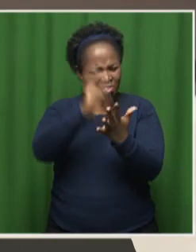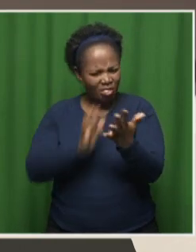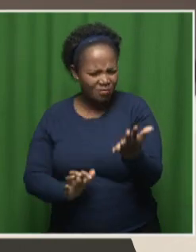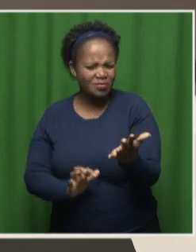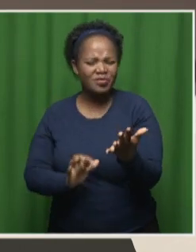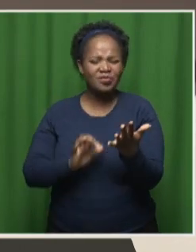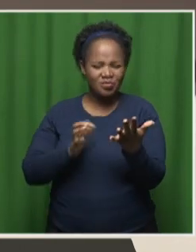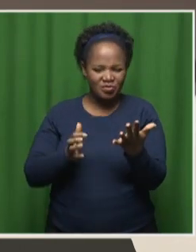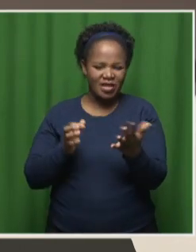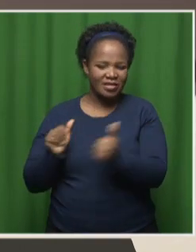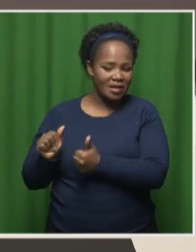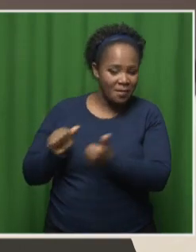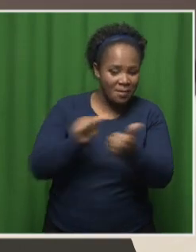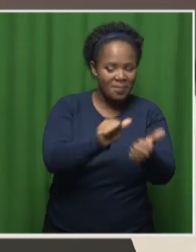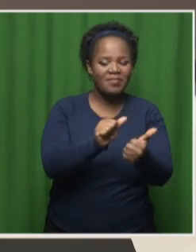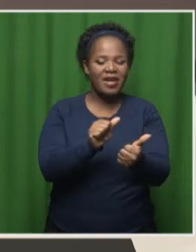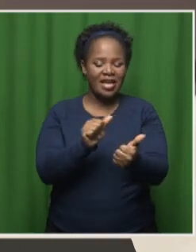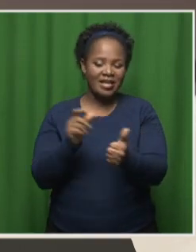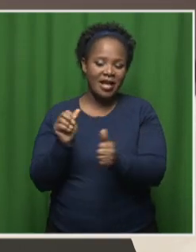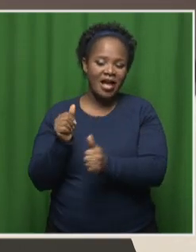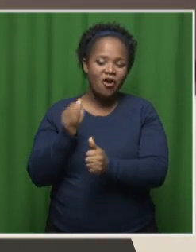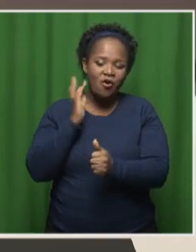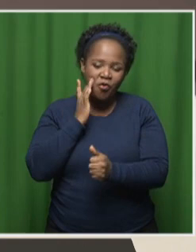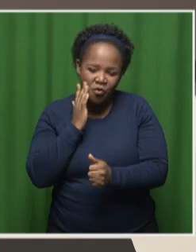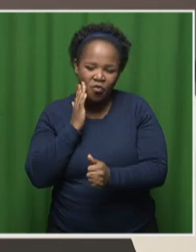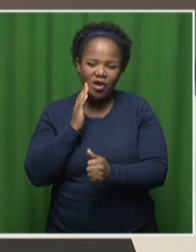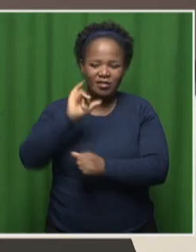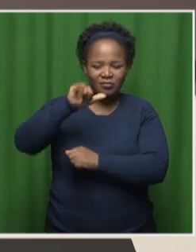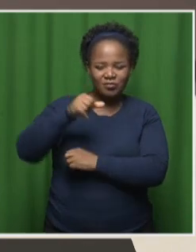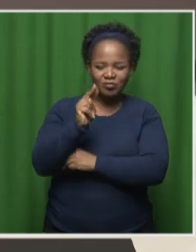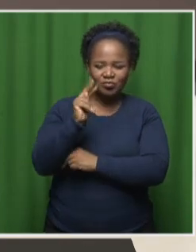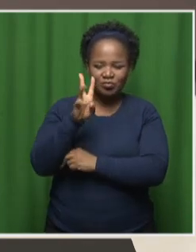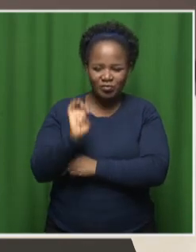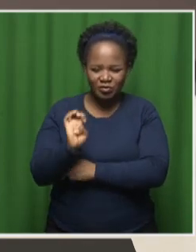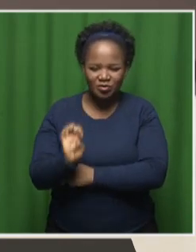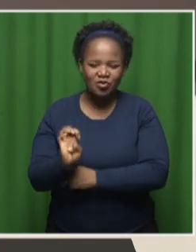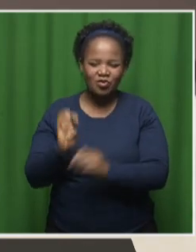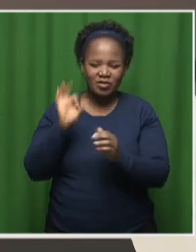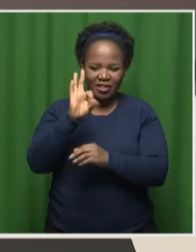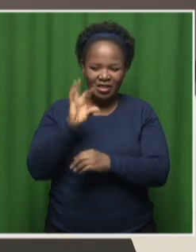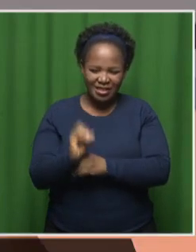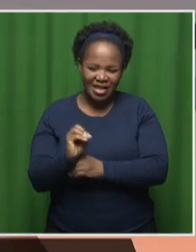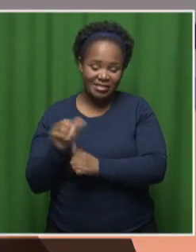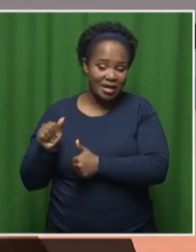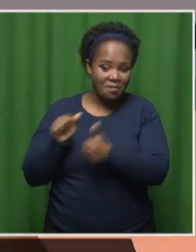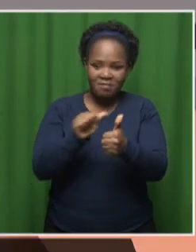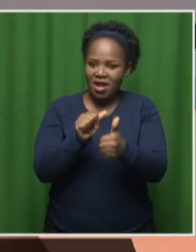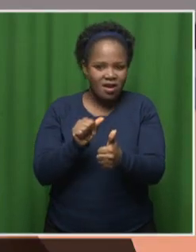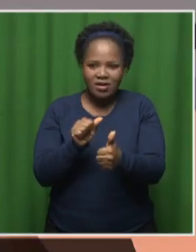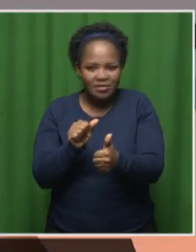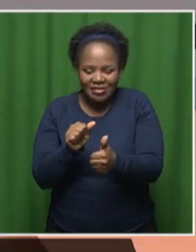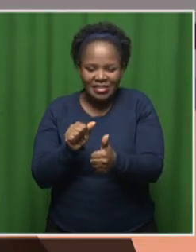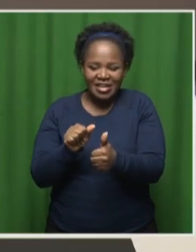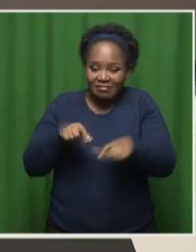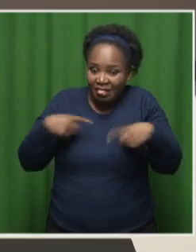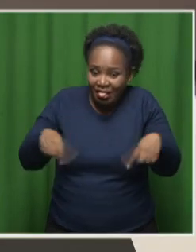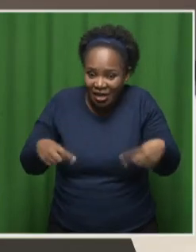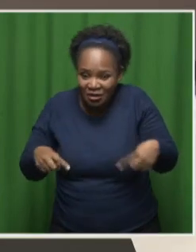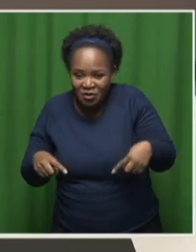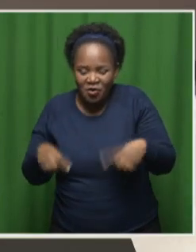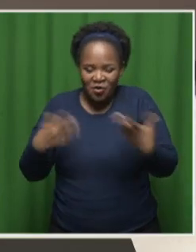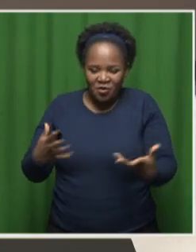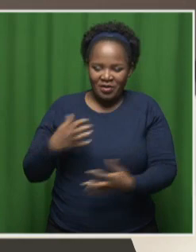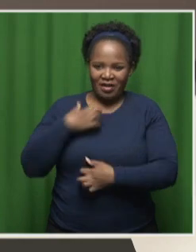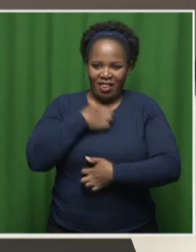on the 30th of June, if I'm correct. And we didn't hear back on that day and I was very scared. I messaged everyone. was like, gosh, we did